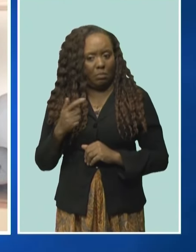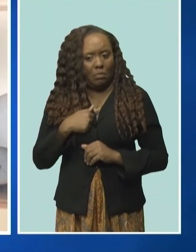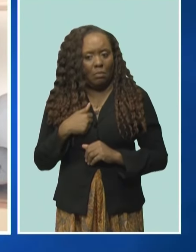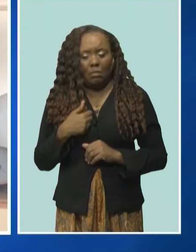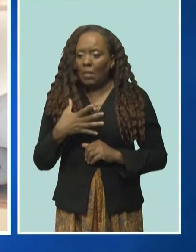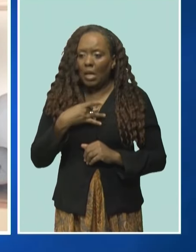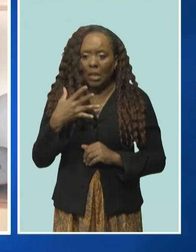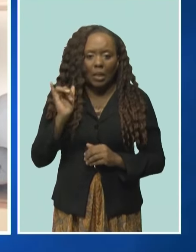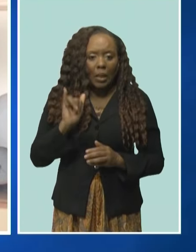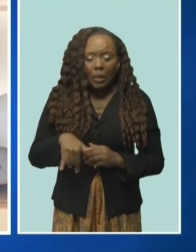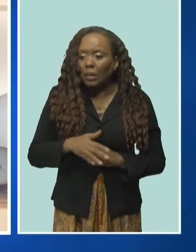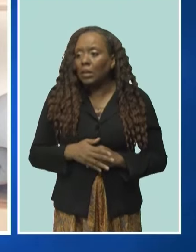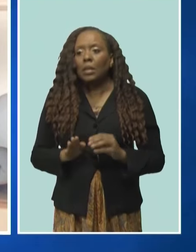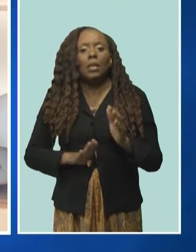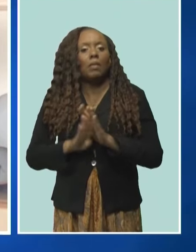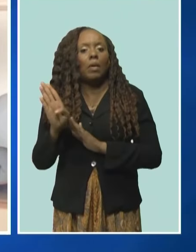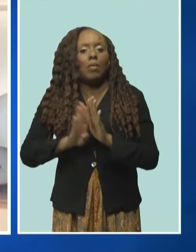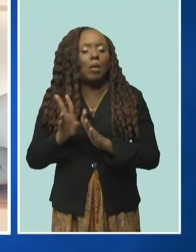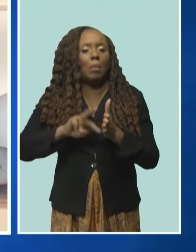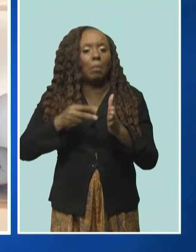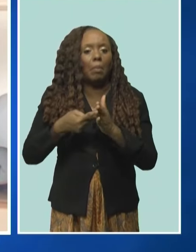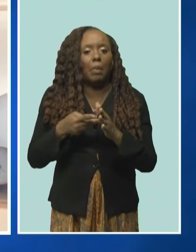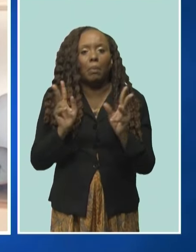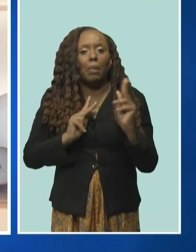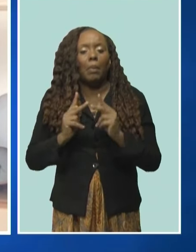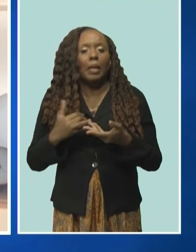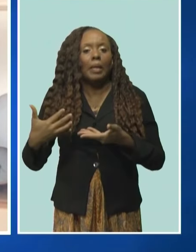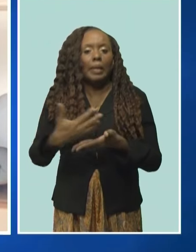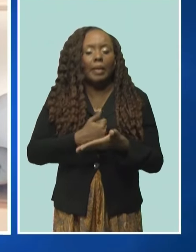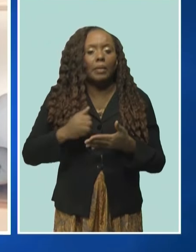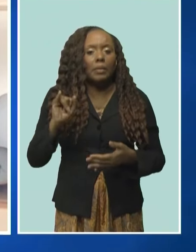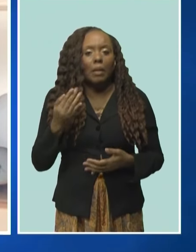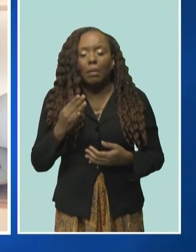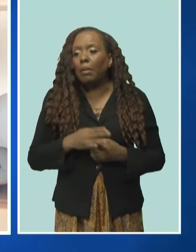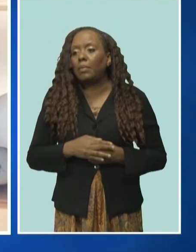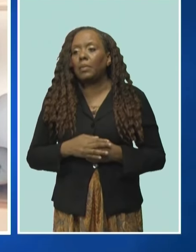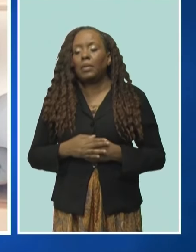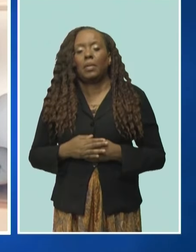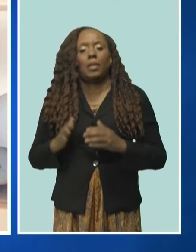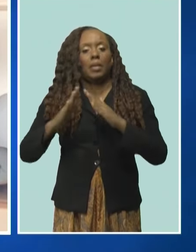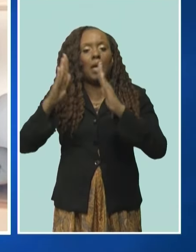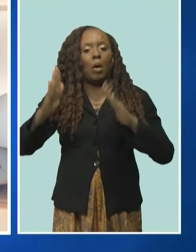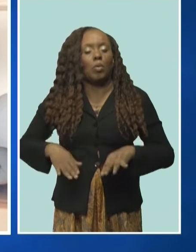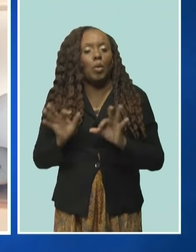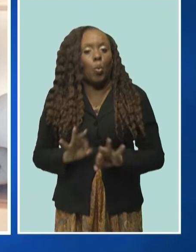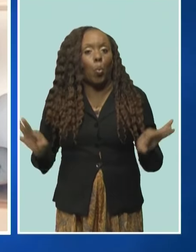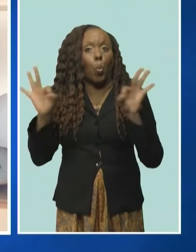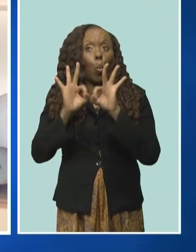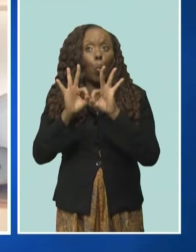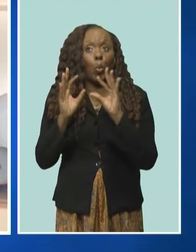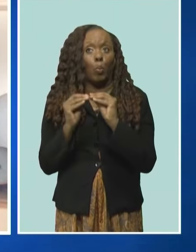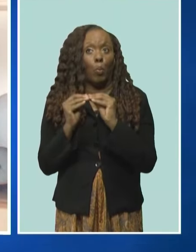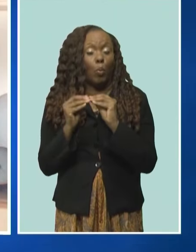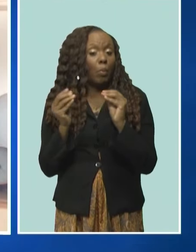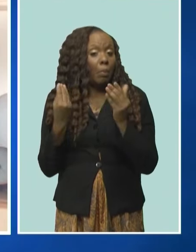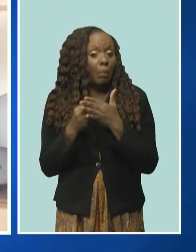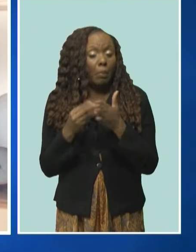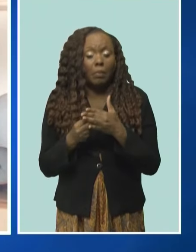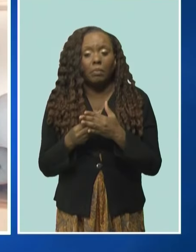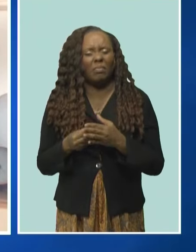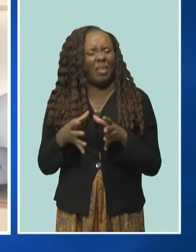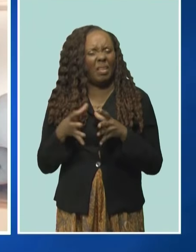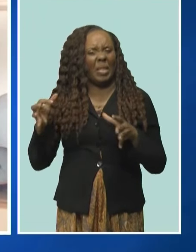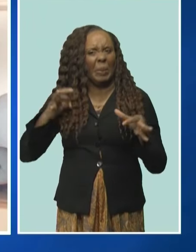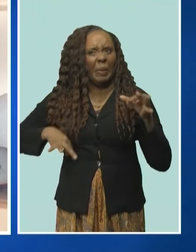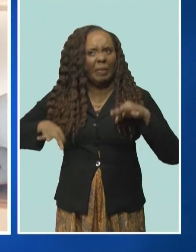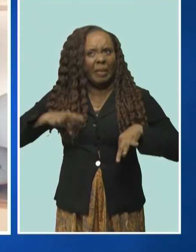jobs. Development can increase property value for the people who live there. There's many benefits of developing